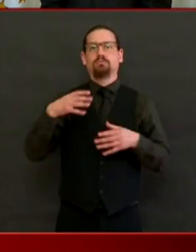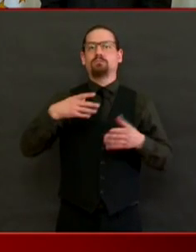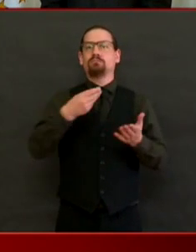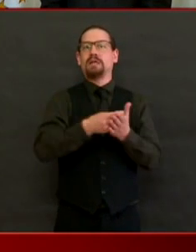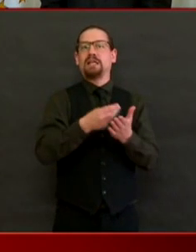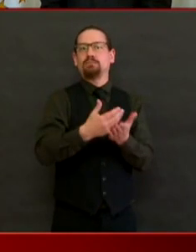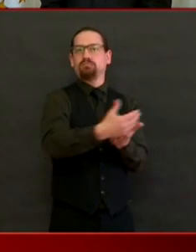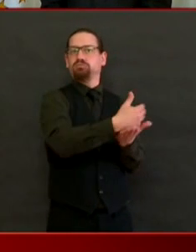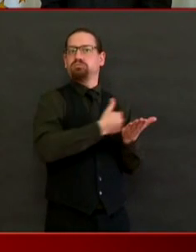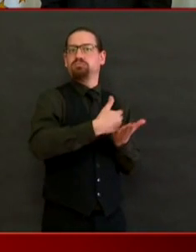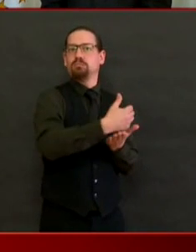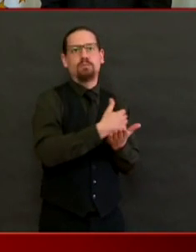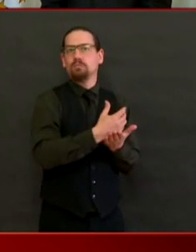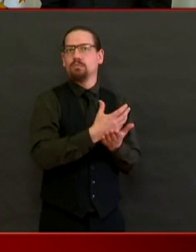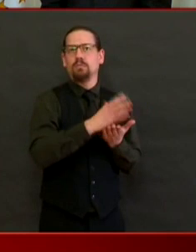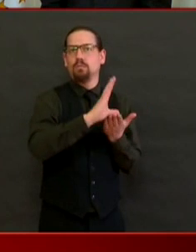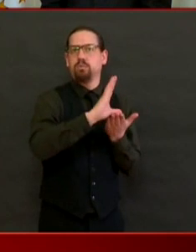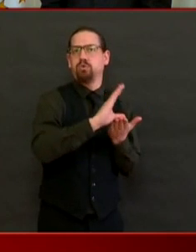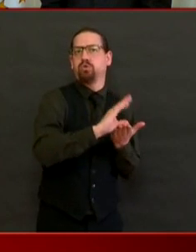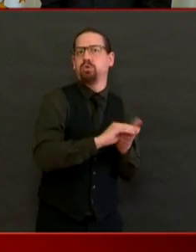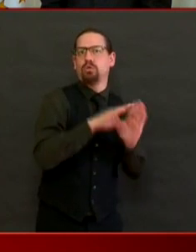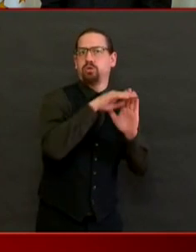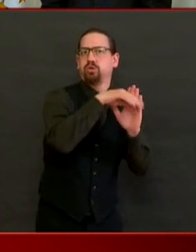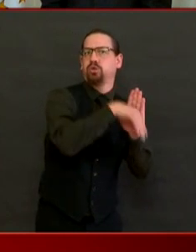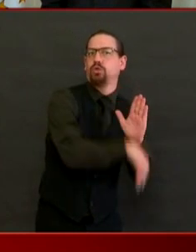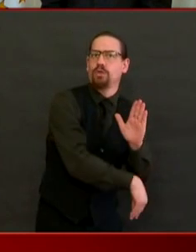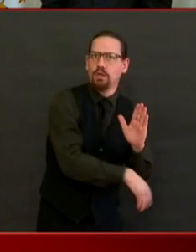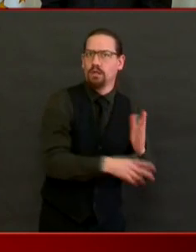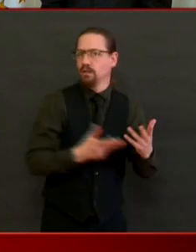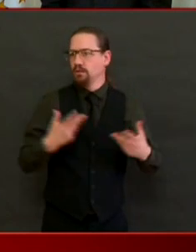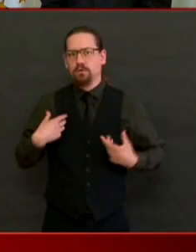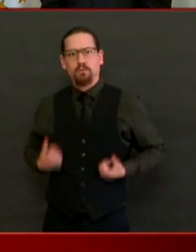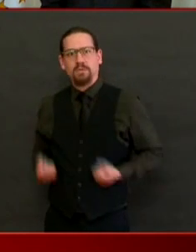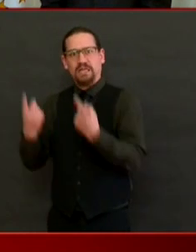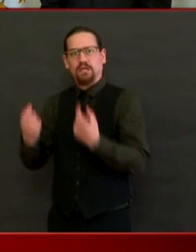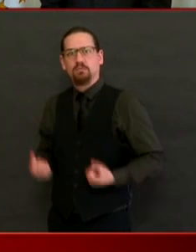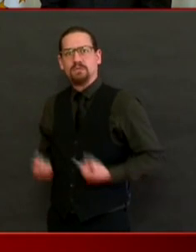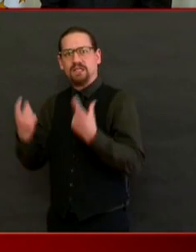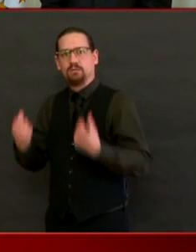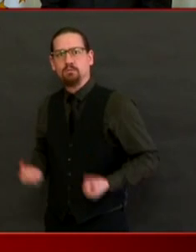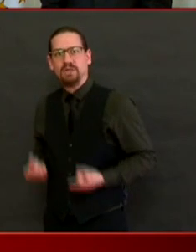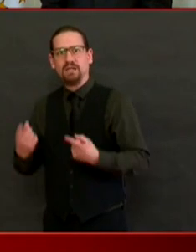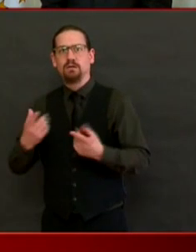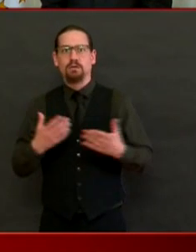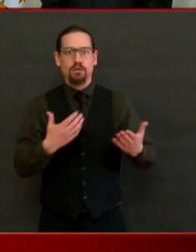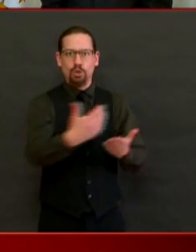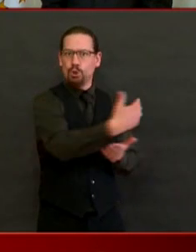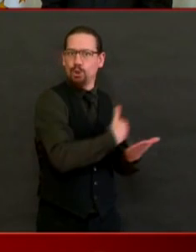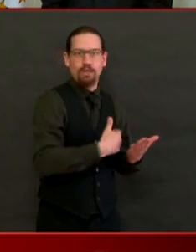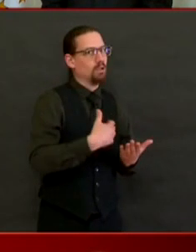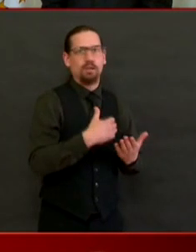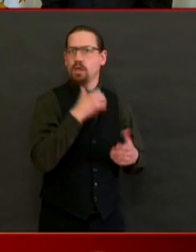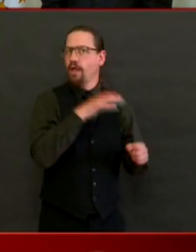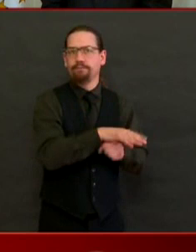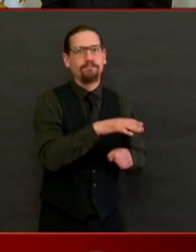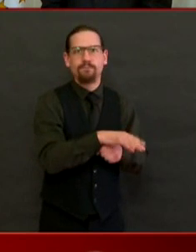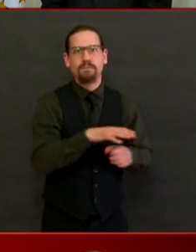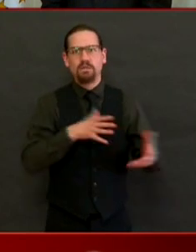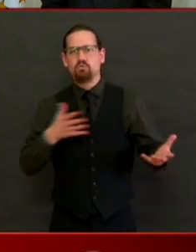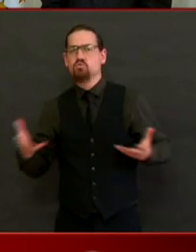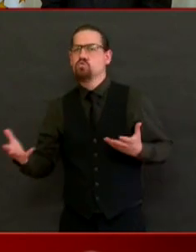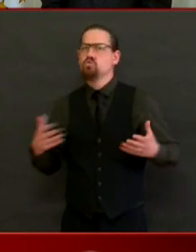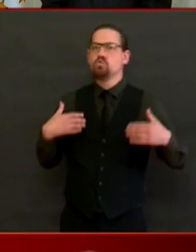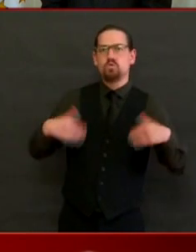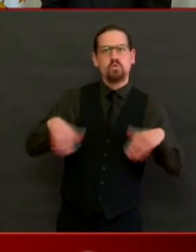and by right, I mean kind of broadly across the economy for all healthcare workers, I think it's best done from the federal